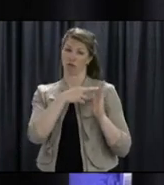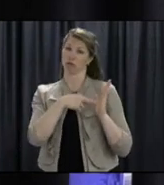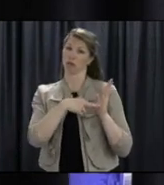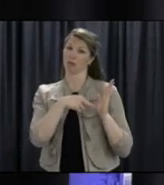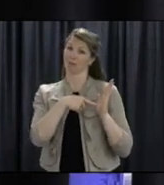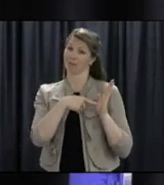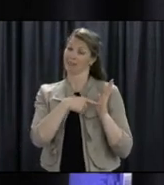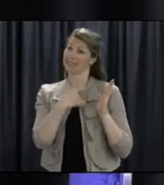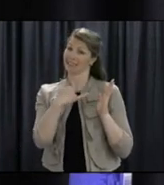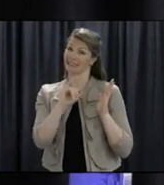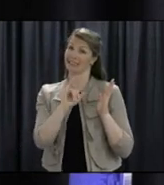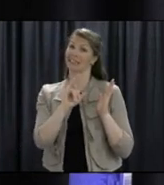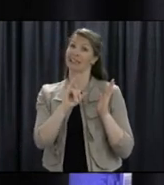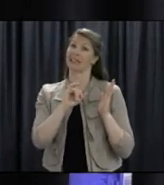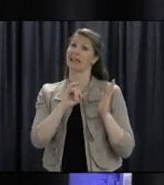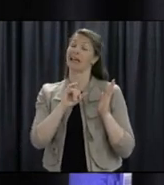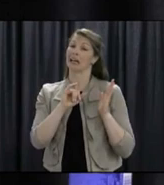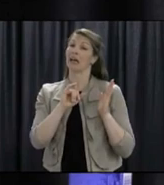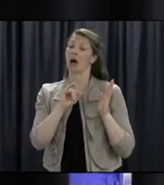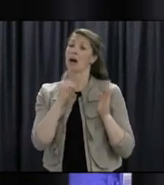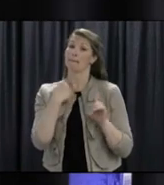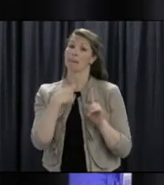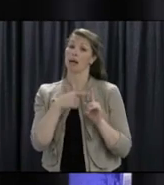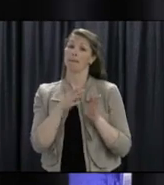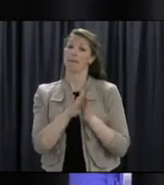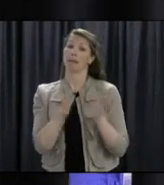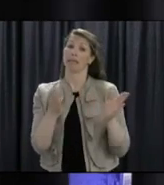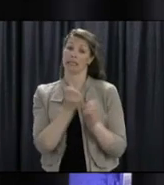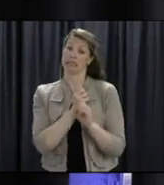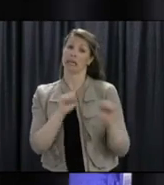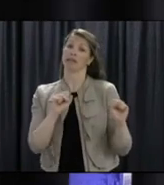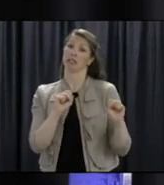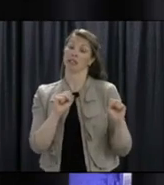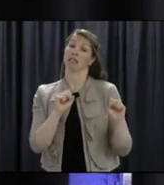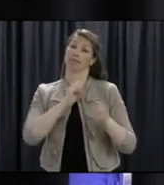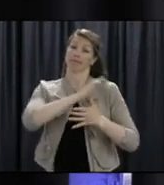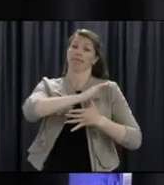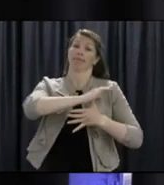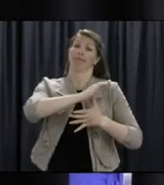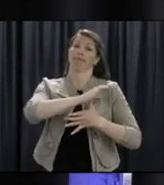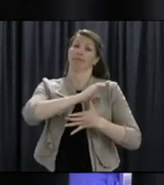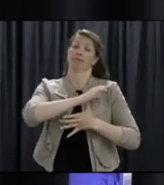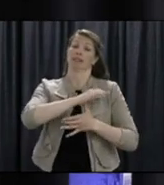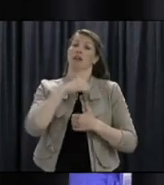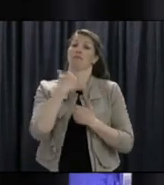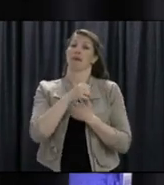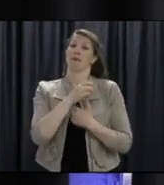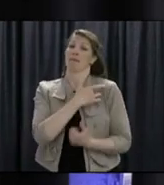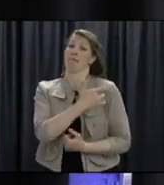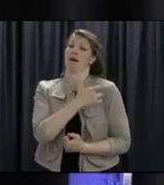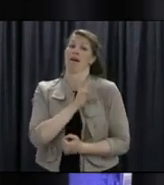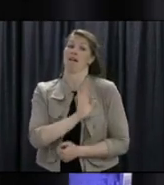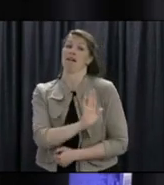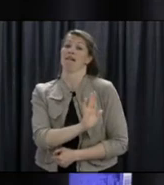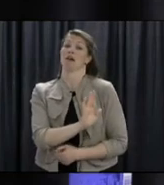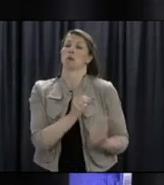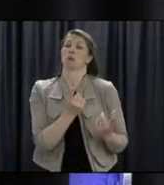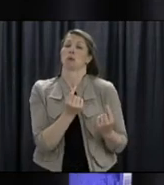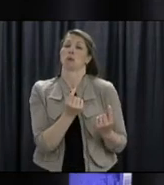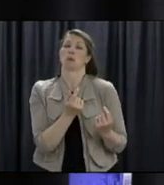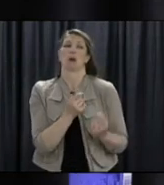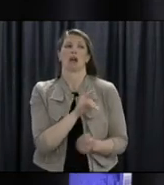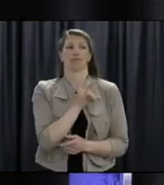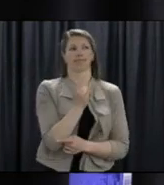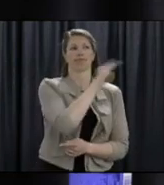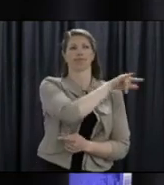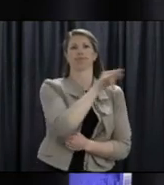are coming from out of the province and some of them from areas that have a higher prevalence of disease than we do. And so, you